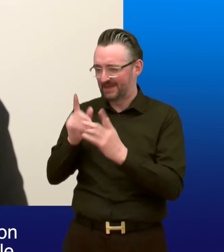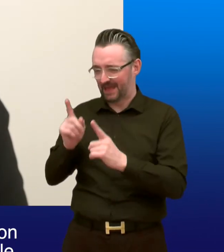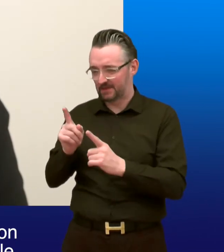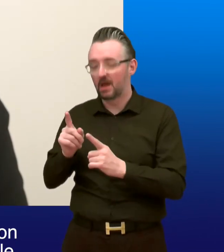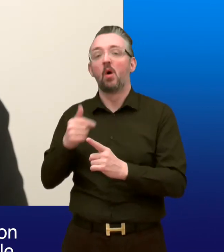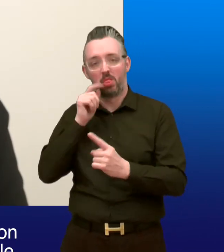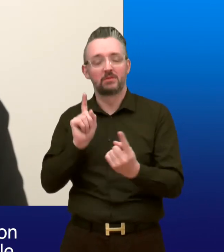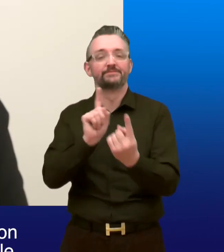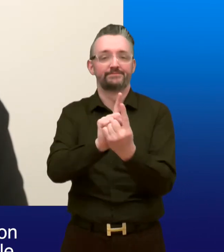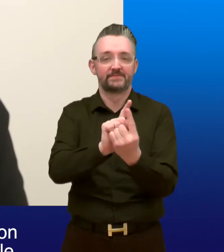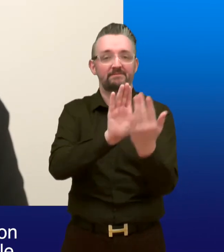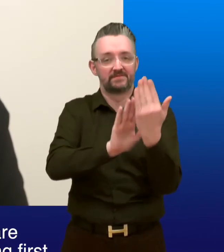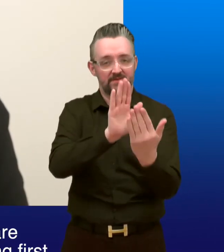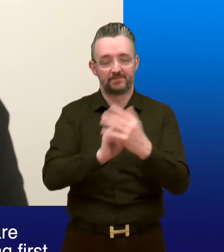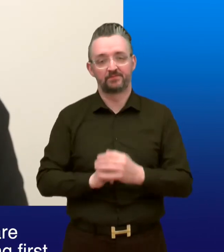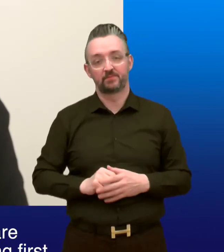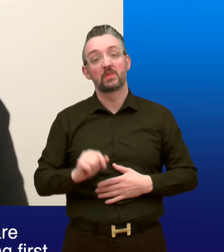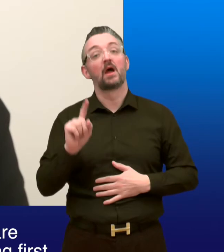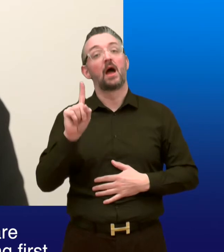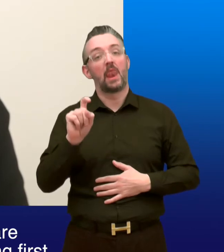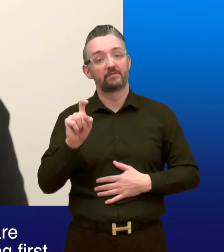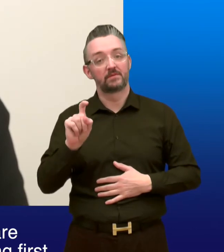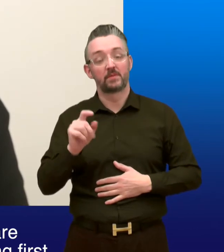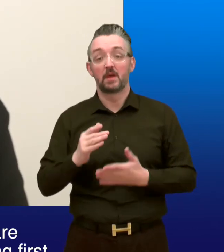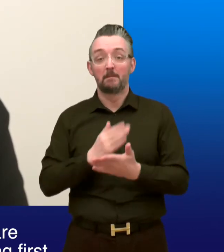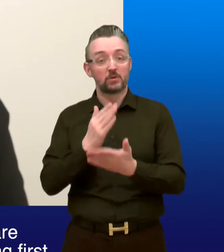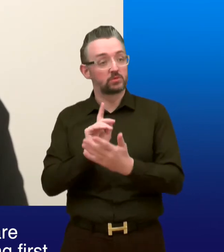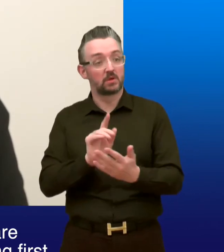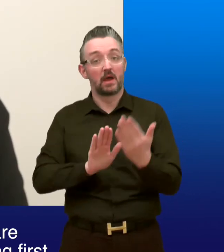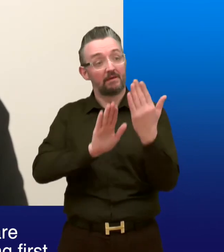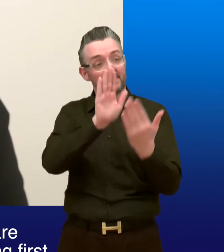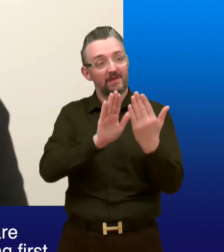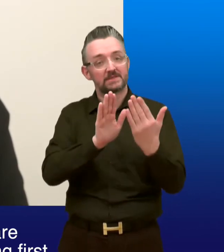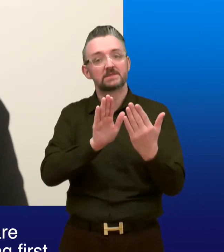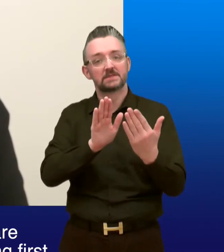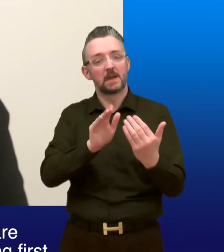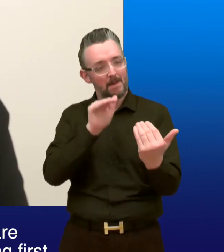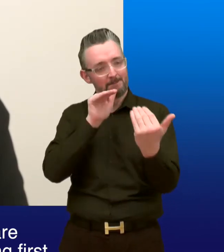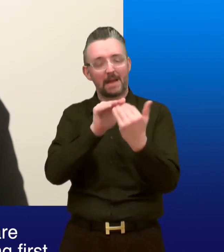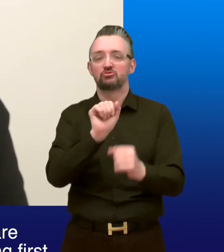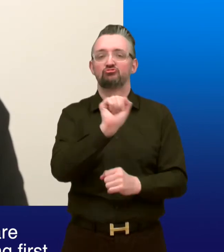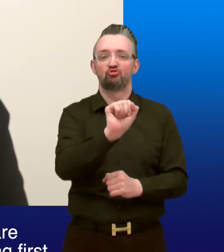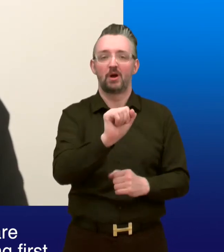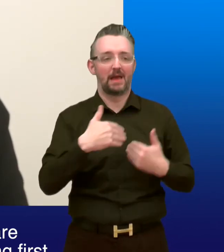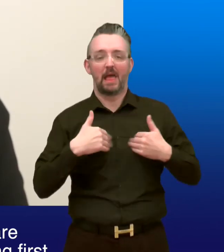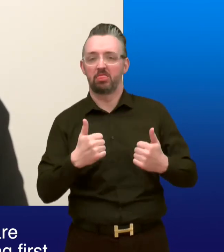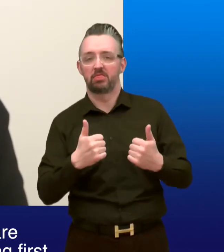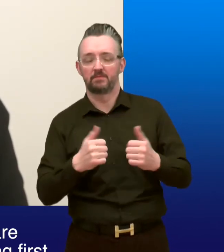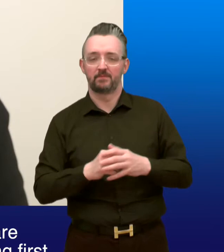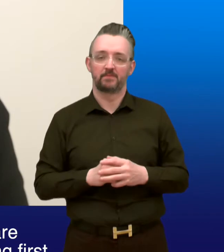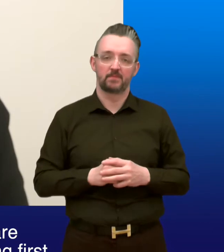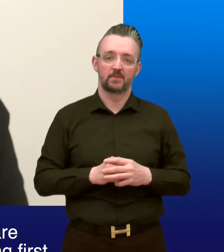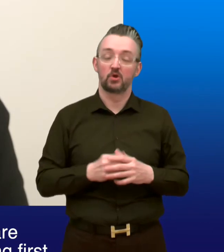is already available. 11. Ensure face-to-face assessments are carried out in a way that puts your wellbeing first.